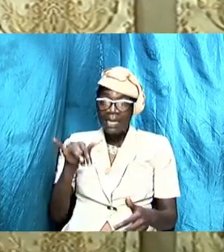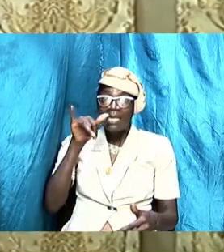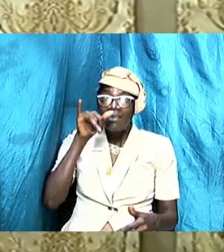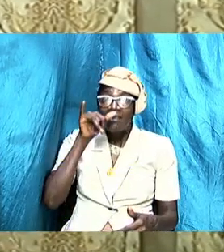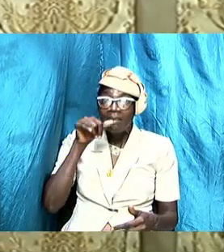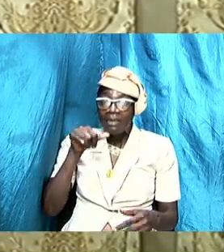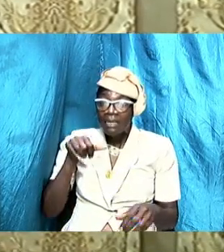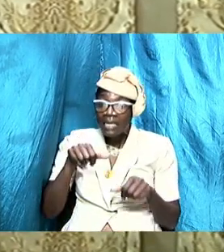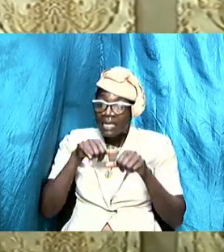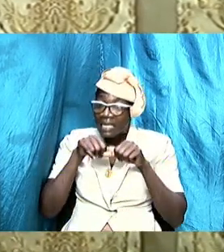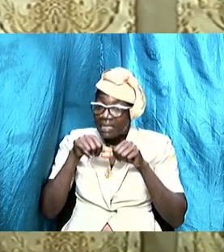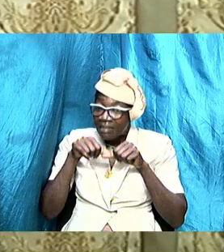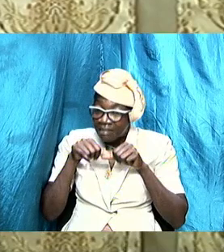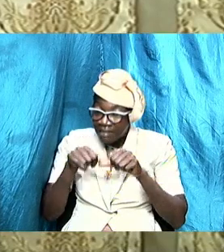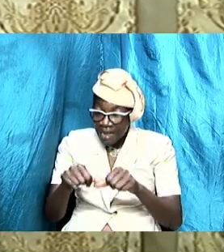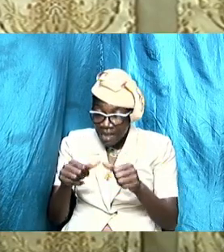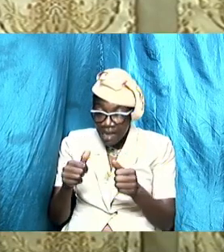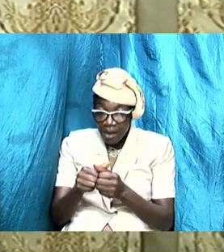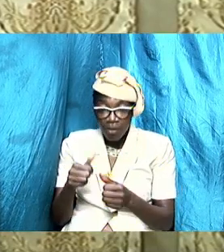your husband stick to your wife